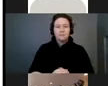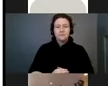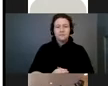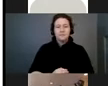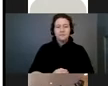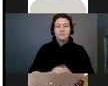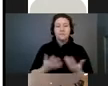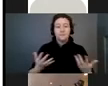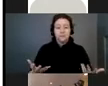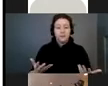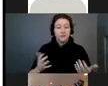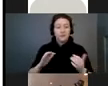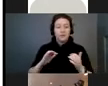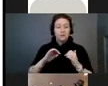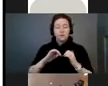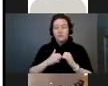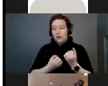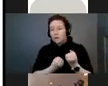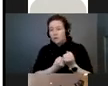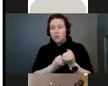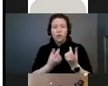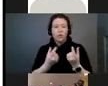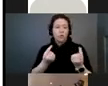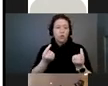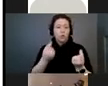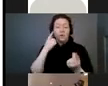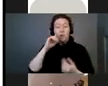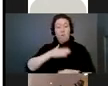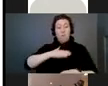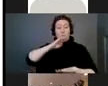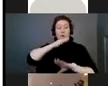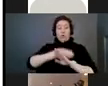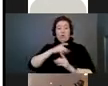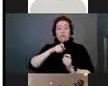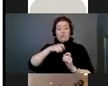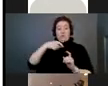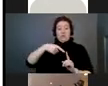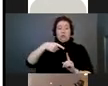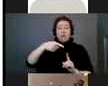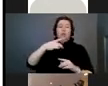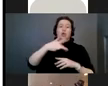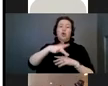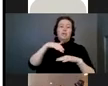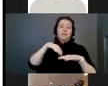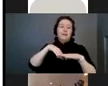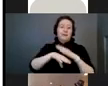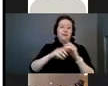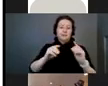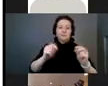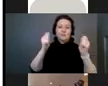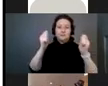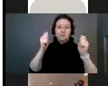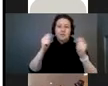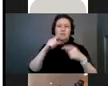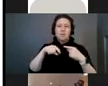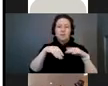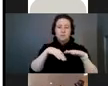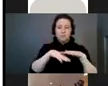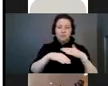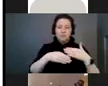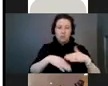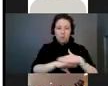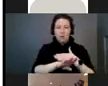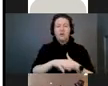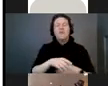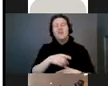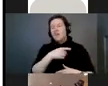So interventions and services for PIPA, she got early access right away when she was born. She